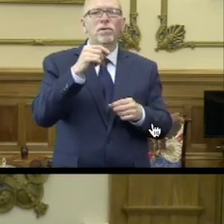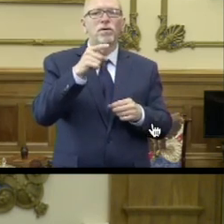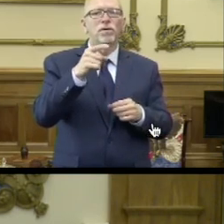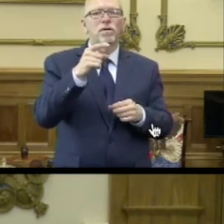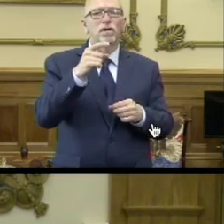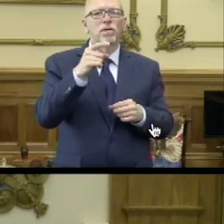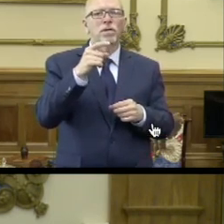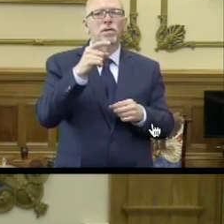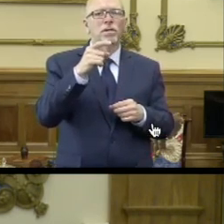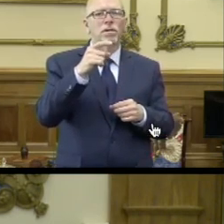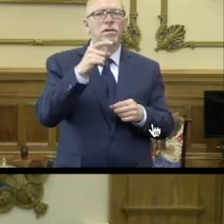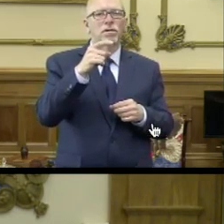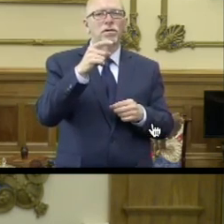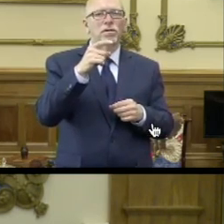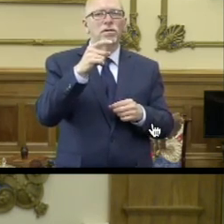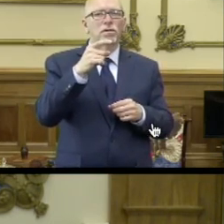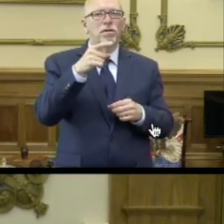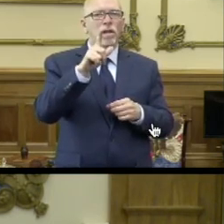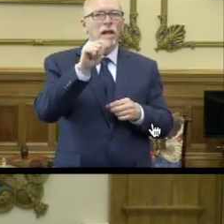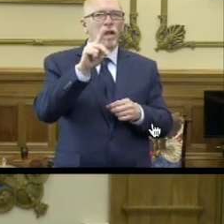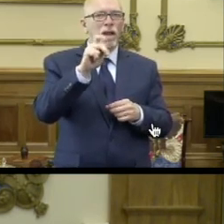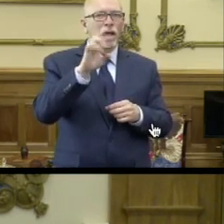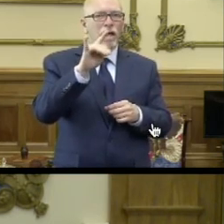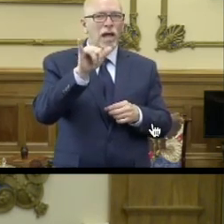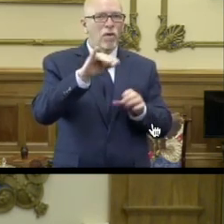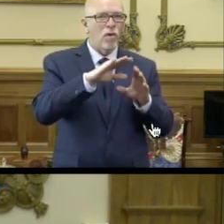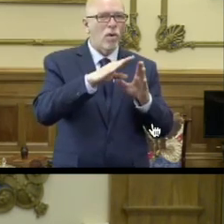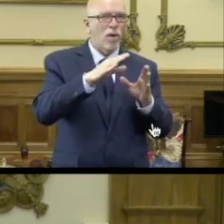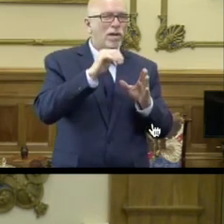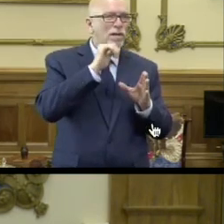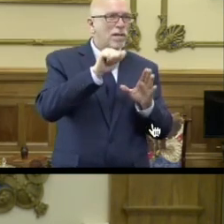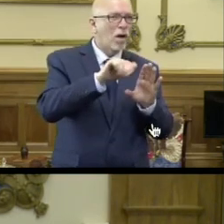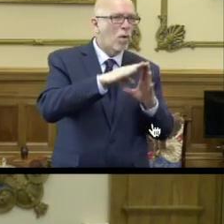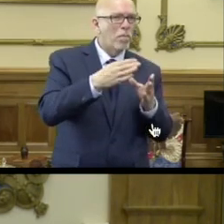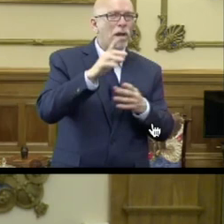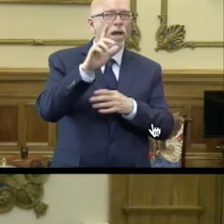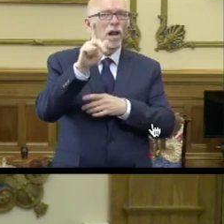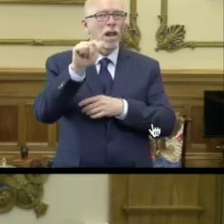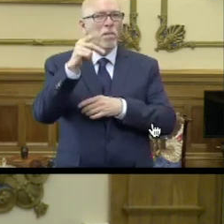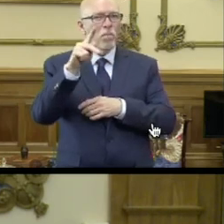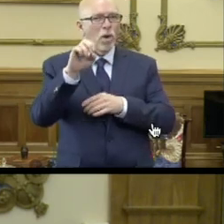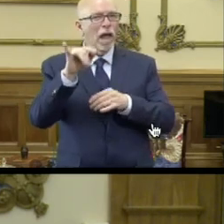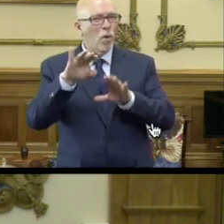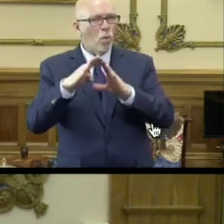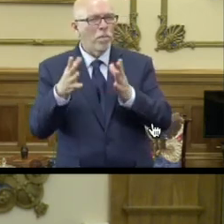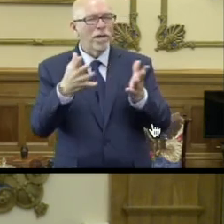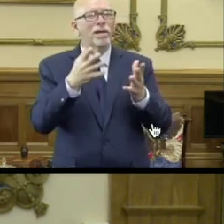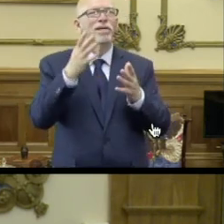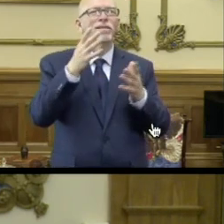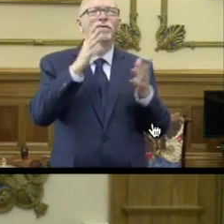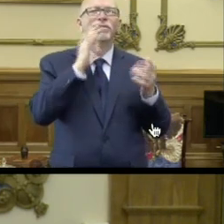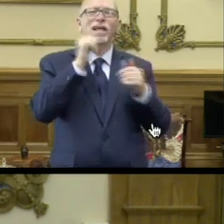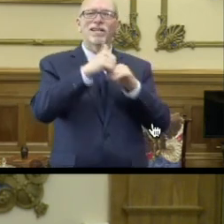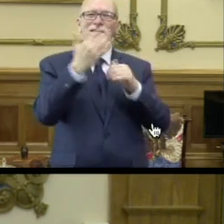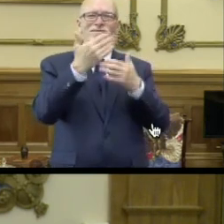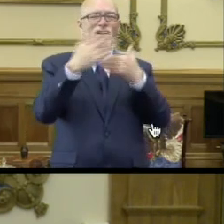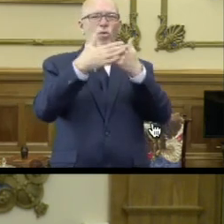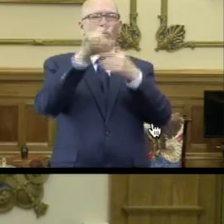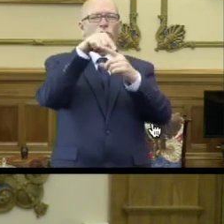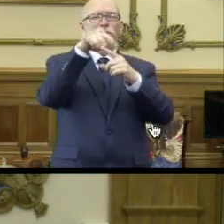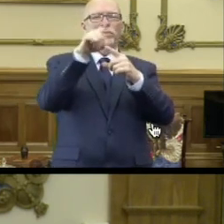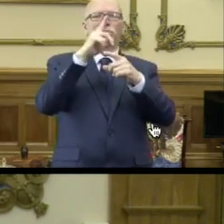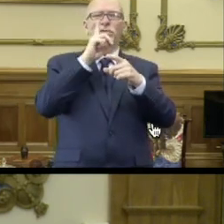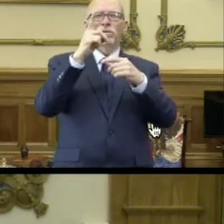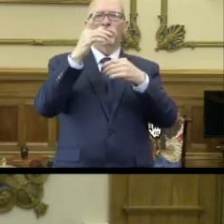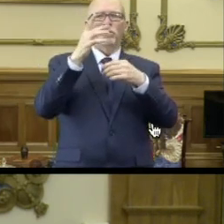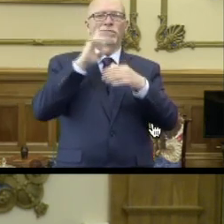County is reopening today. Lake County is not. What advice do you give to this area that are so interconnected and separated